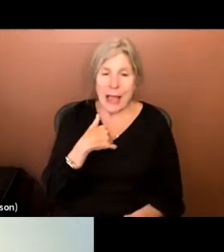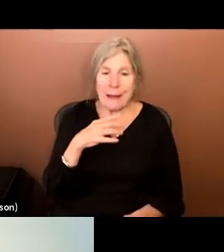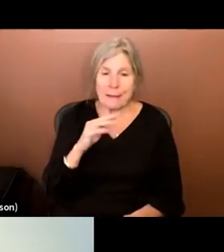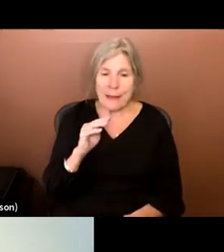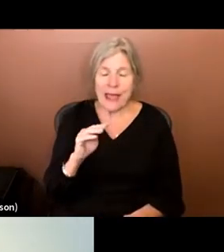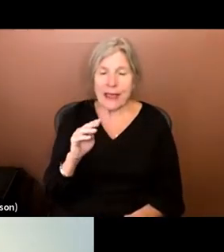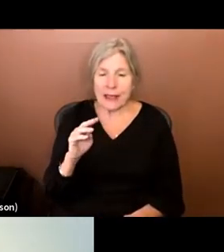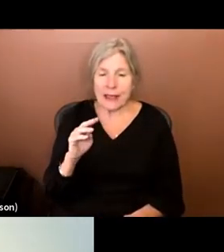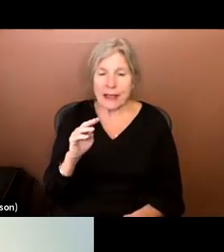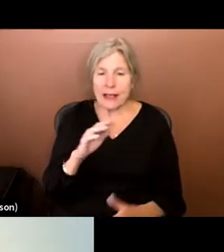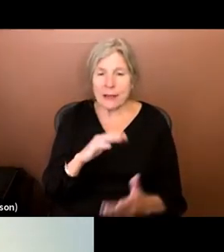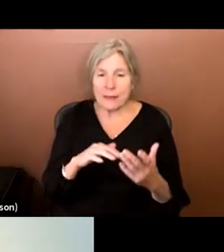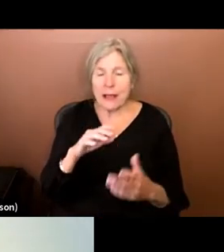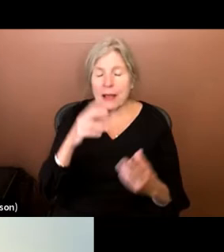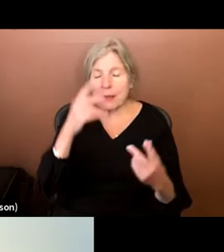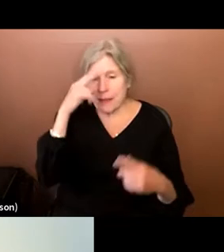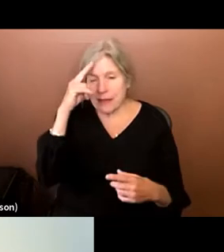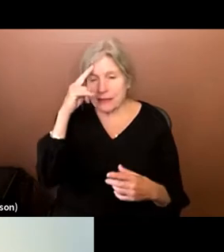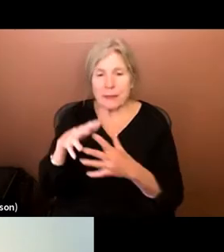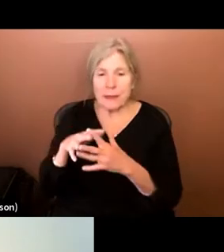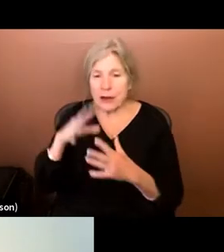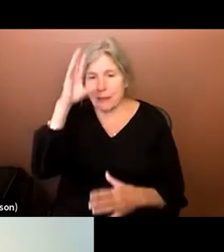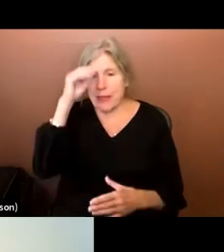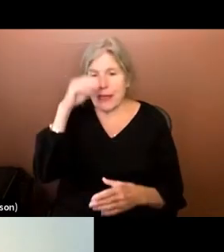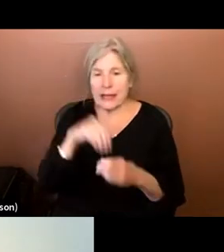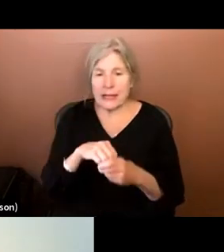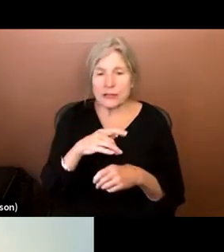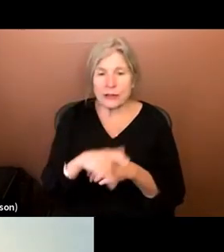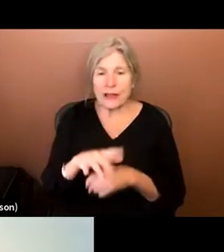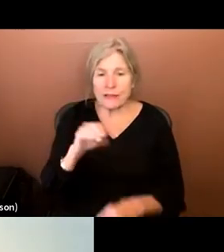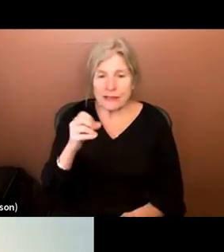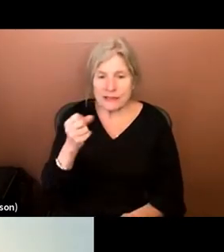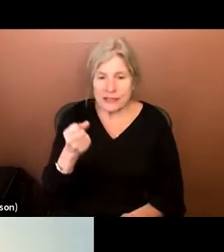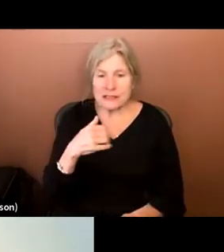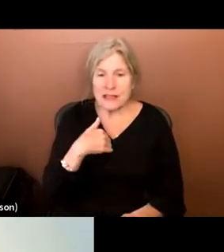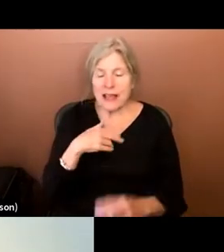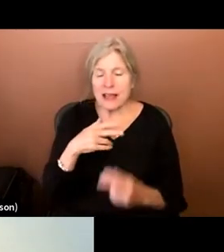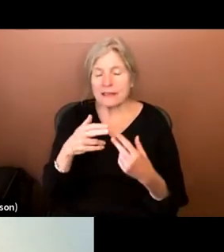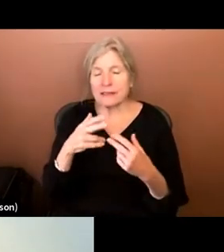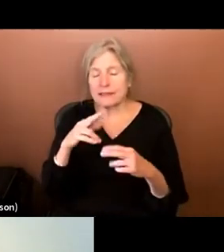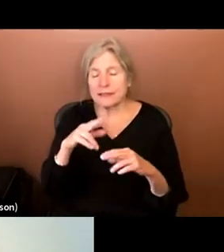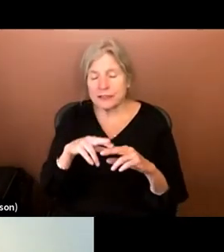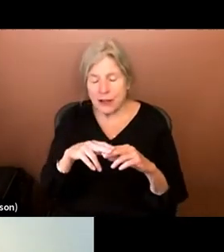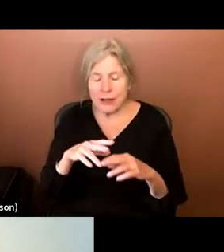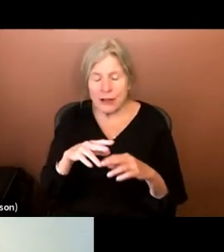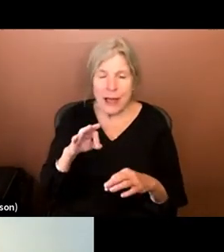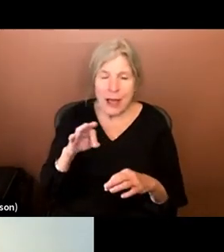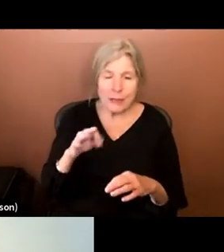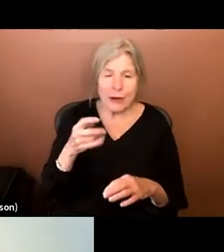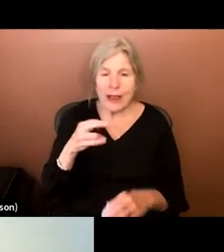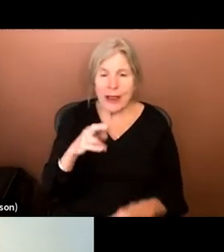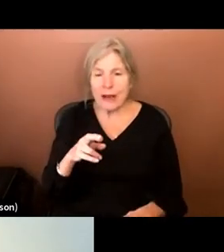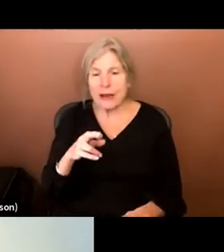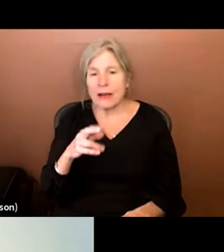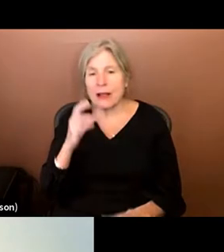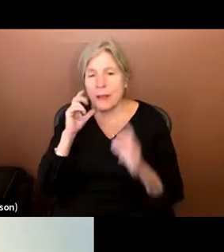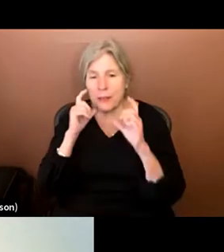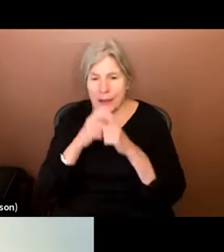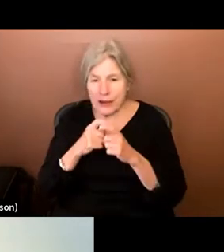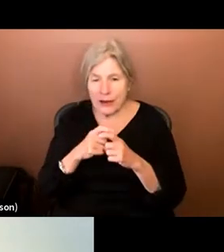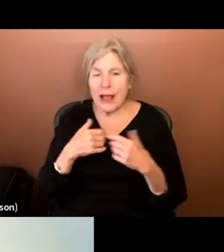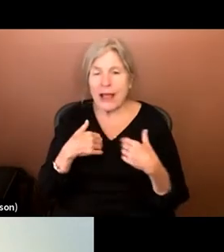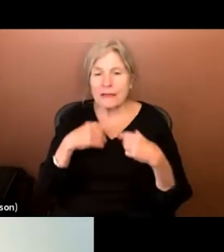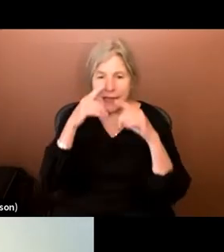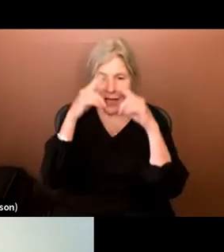Mexican-American man in his early 50s. I have salt and pepper hair and beard. I wear glasses. I have